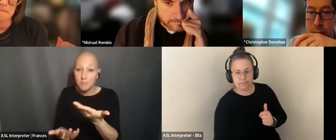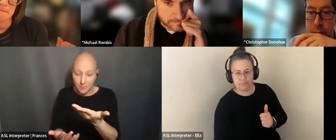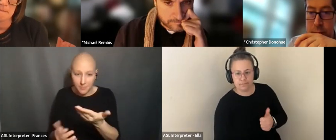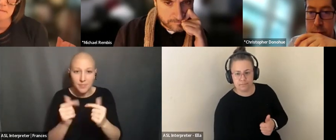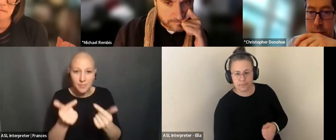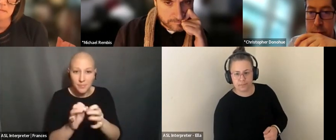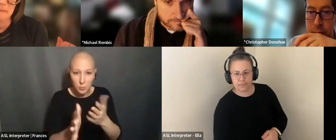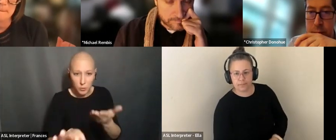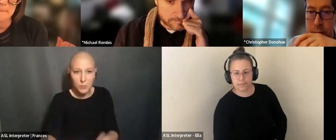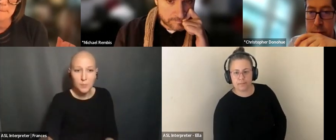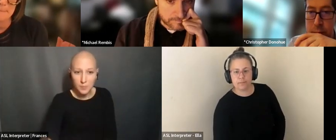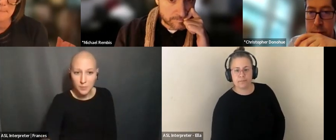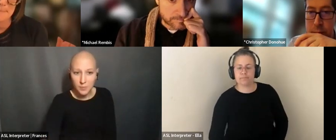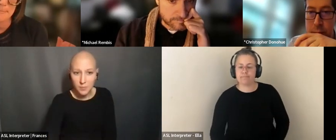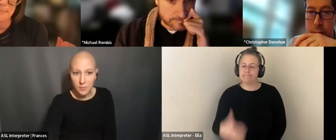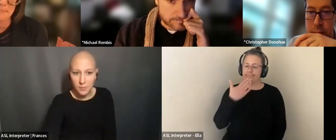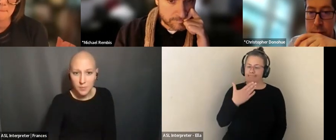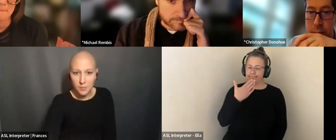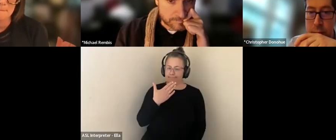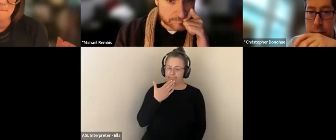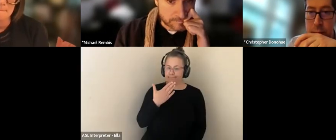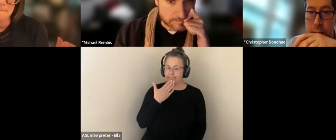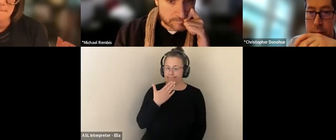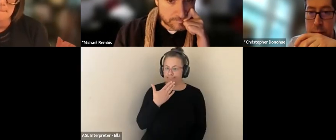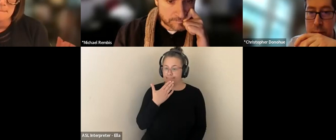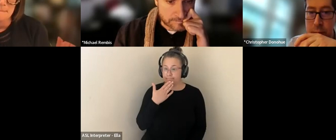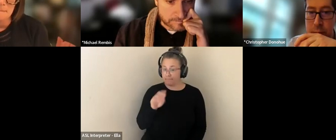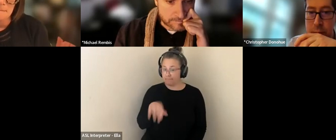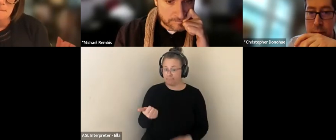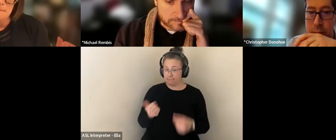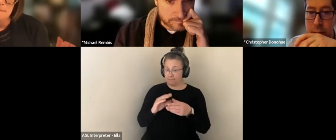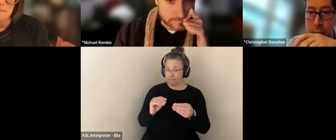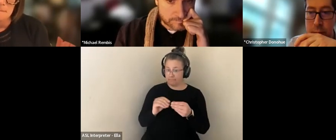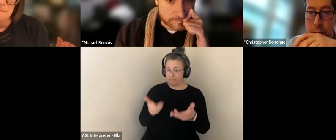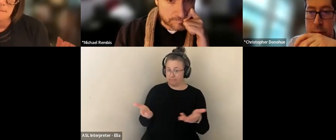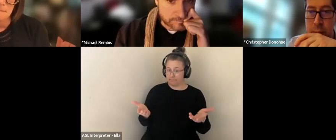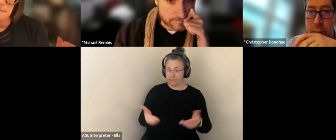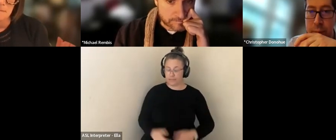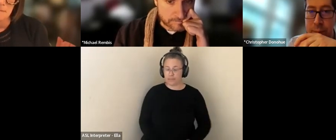THANK YOU. ANY ADDITIONAL COMMENTS IN RESPONSE TO THAT QUESTION?